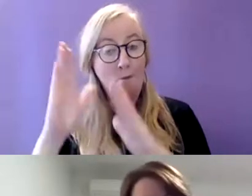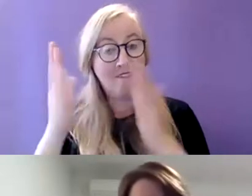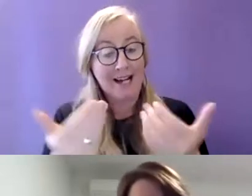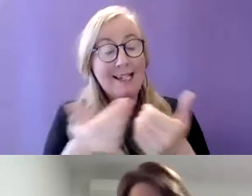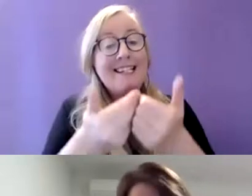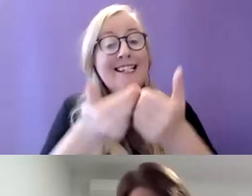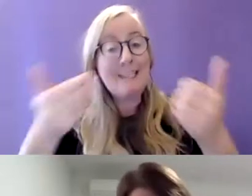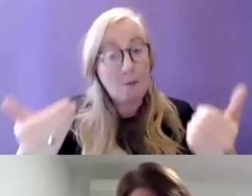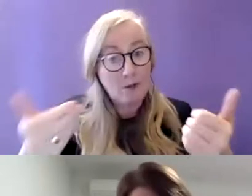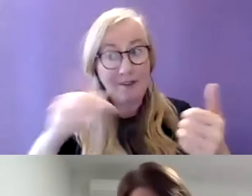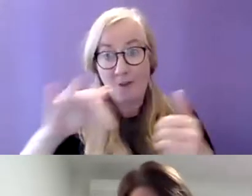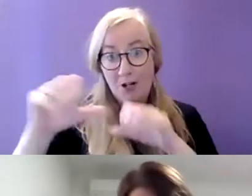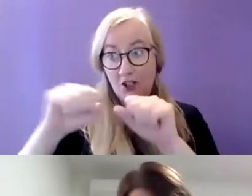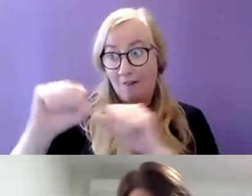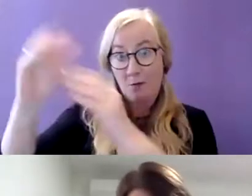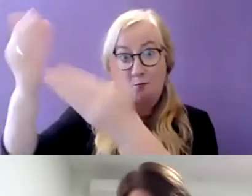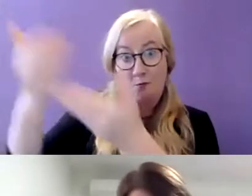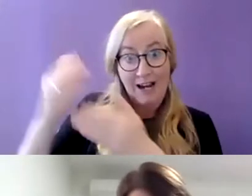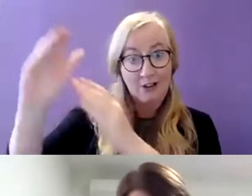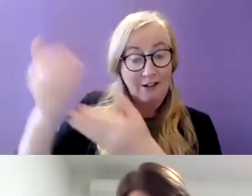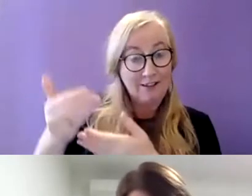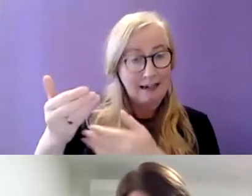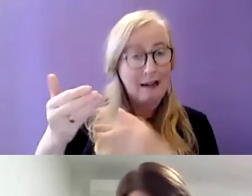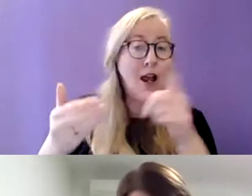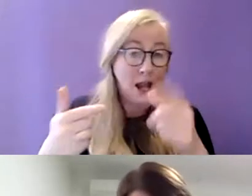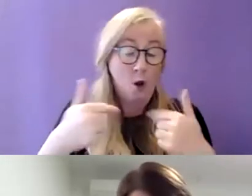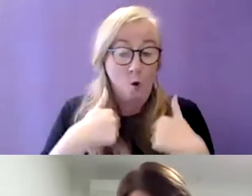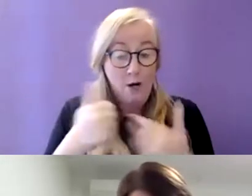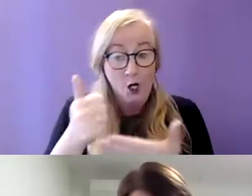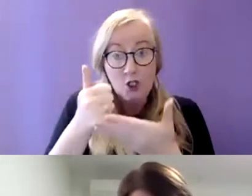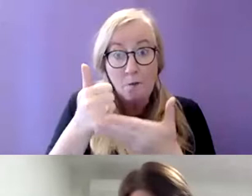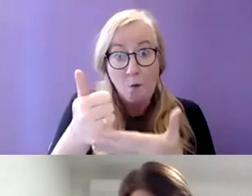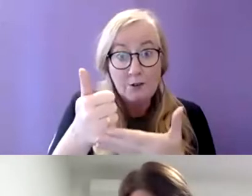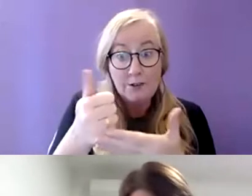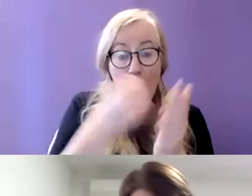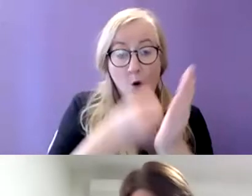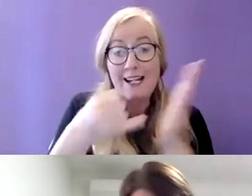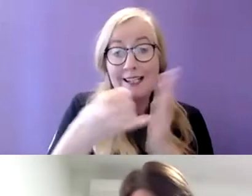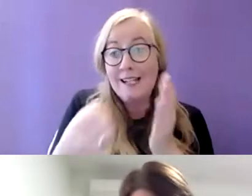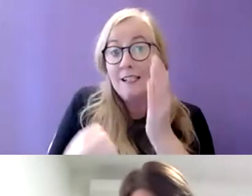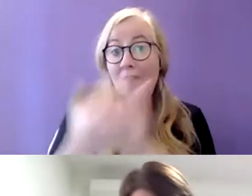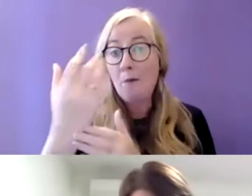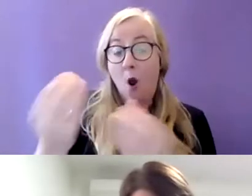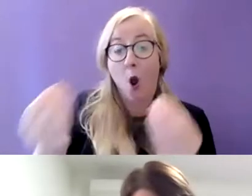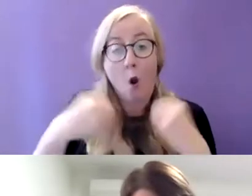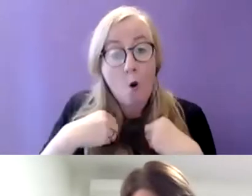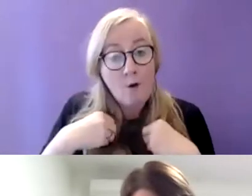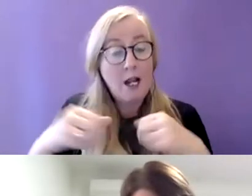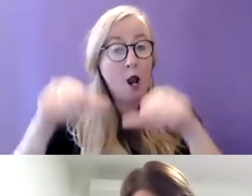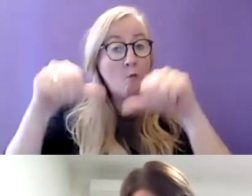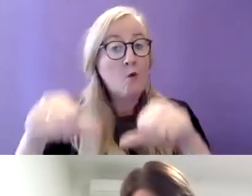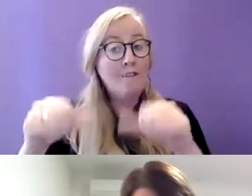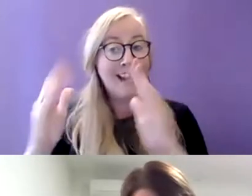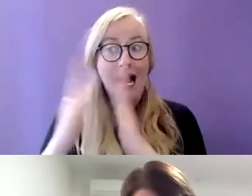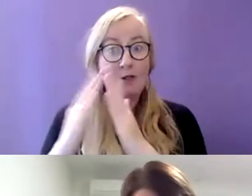from service provision so we're very supportive of organisations developing their own approved housing bodies